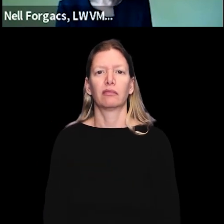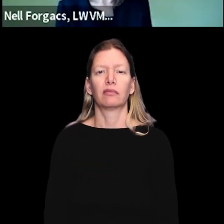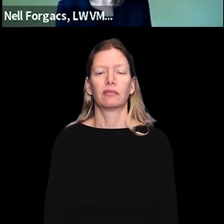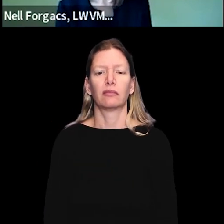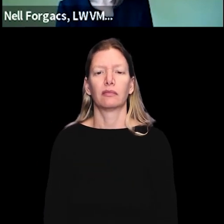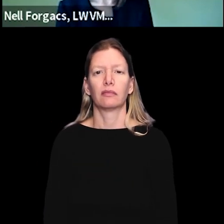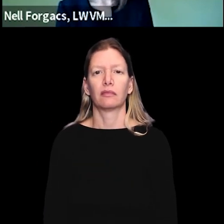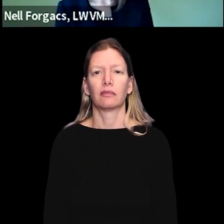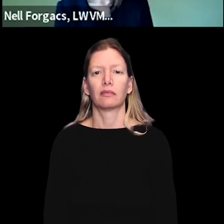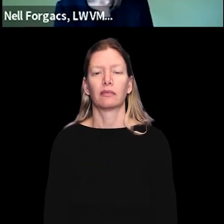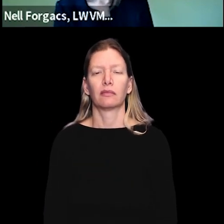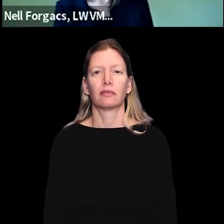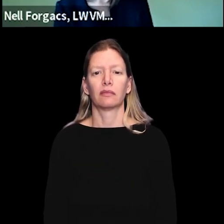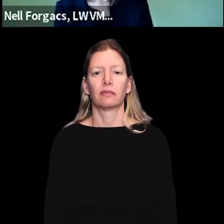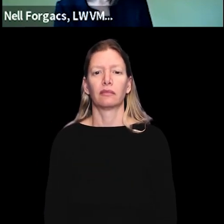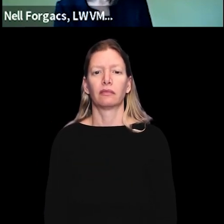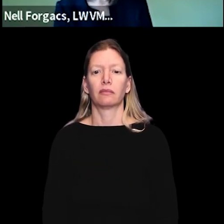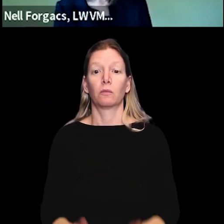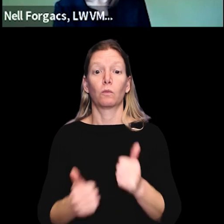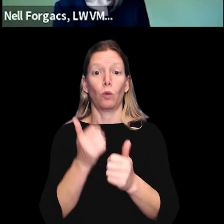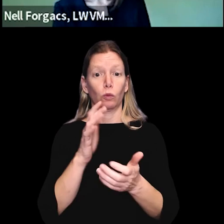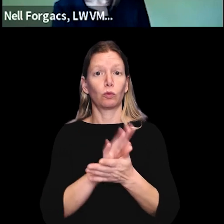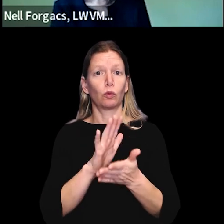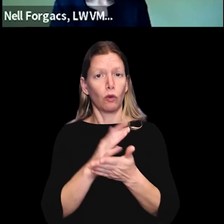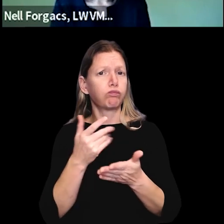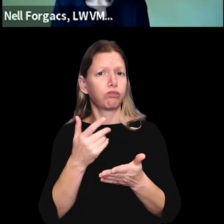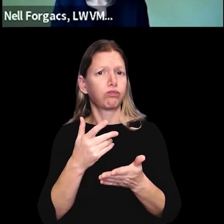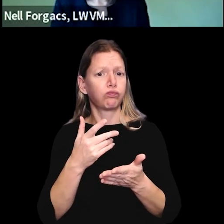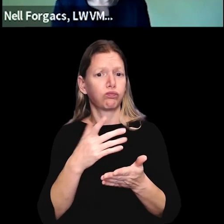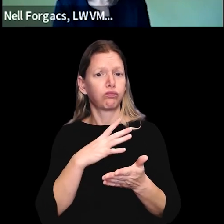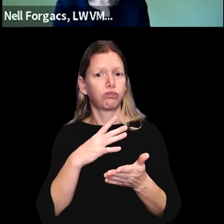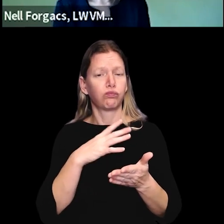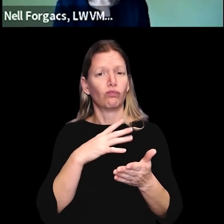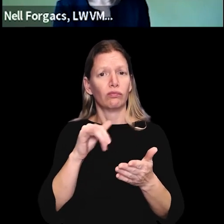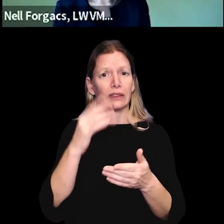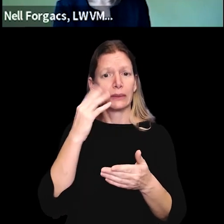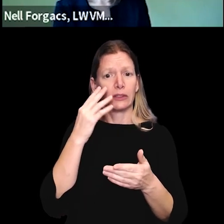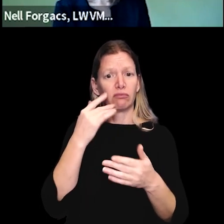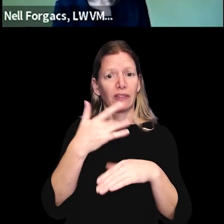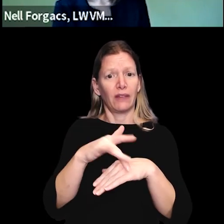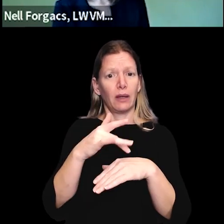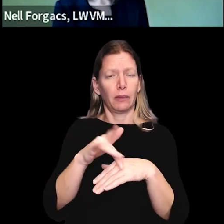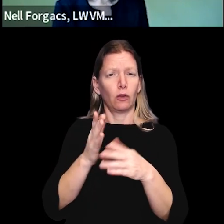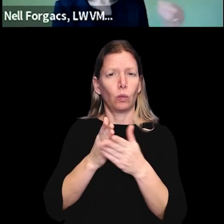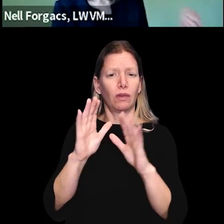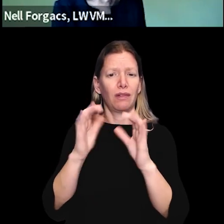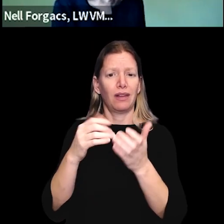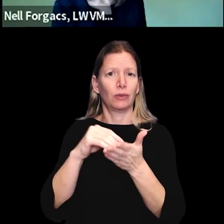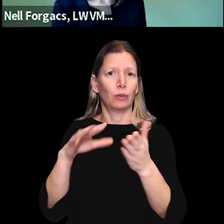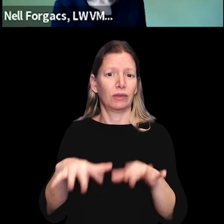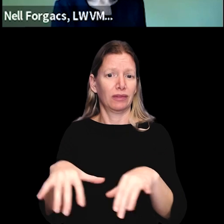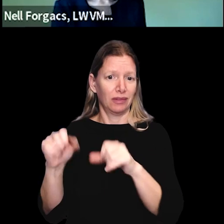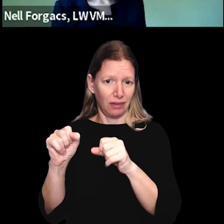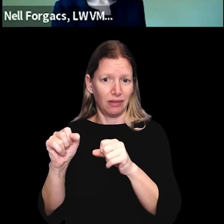nine through 12. Most schools are choosing to make this experience available via a